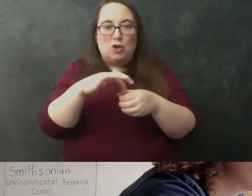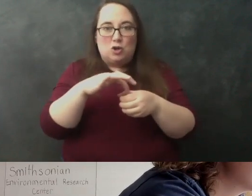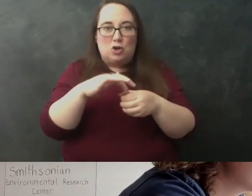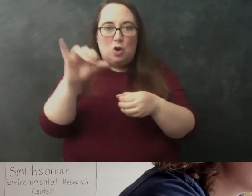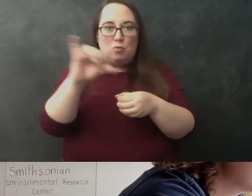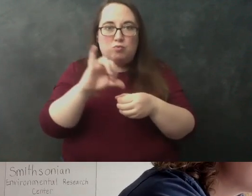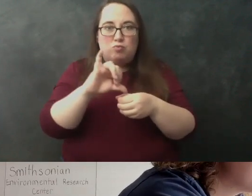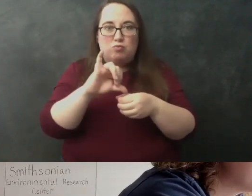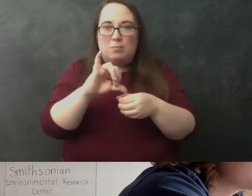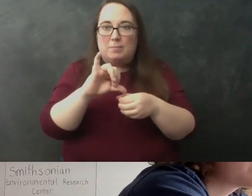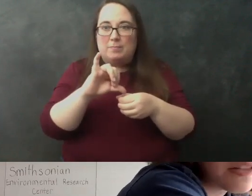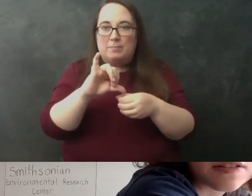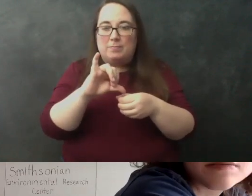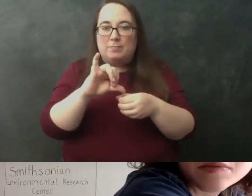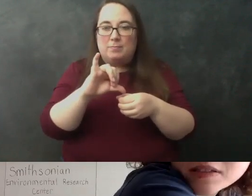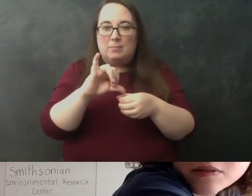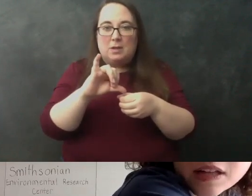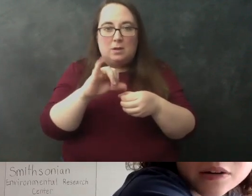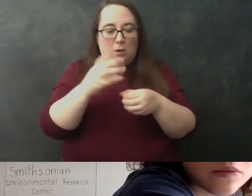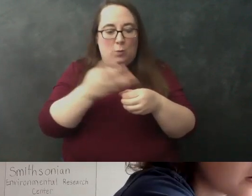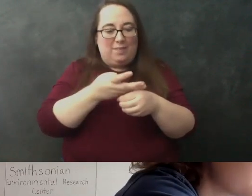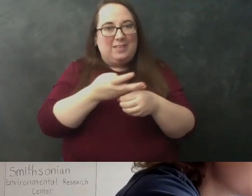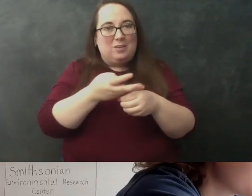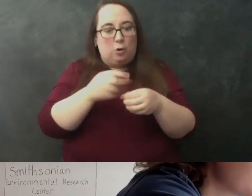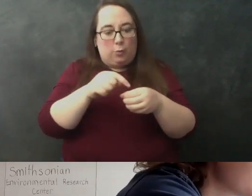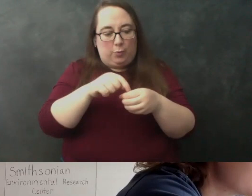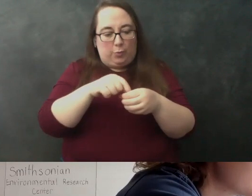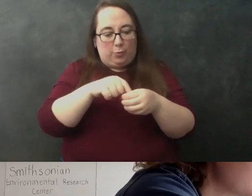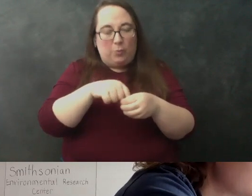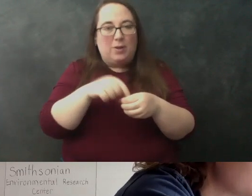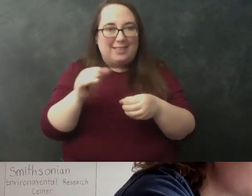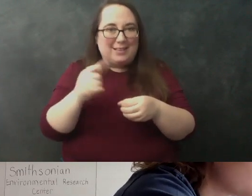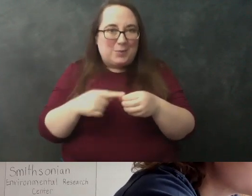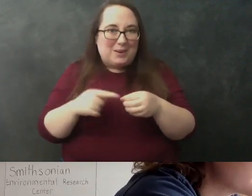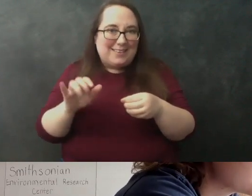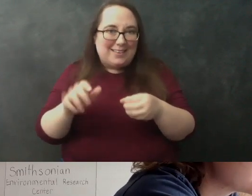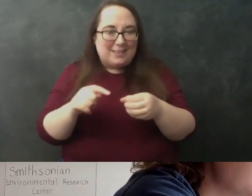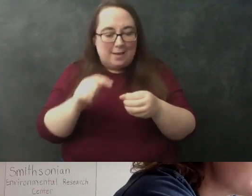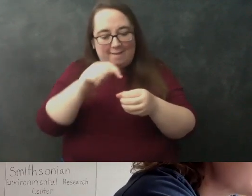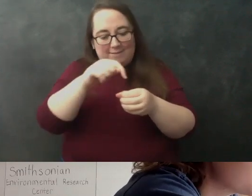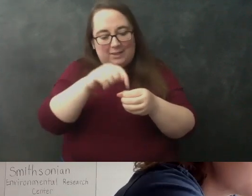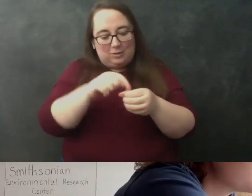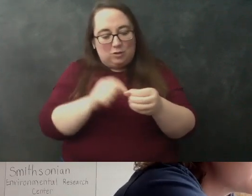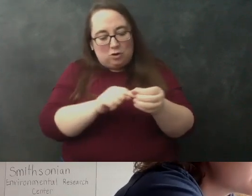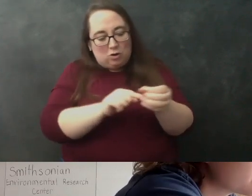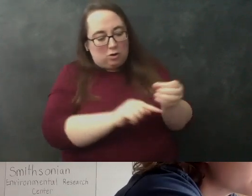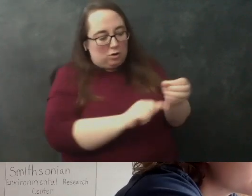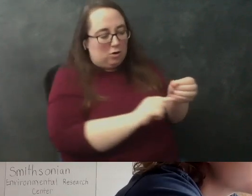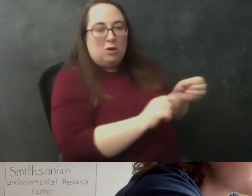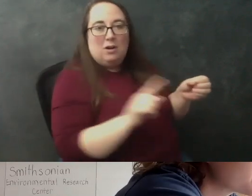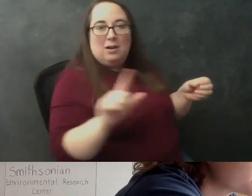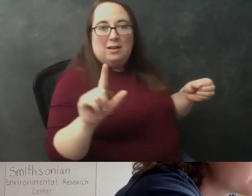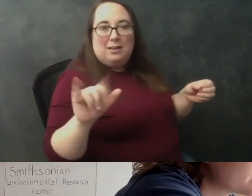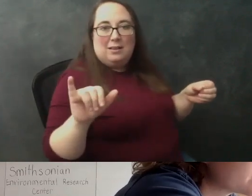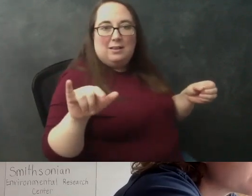of the cup it's gonna filter i mean this is that's how what a coffee filter does you know all like the liquid will come and will